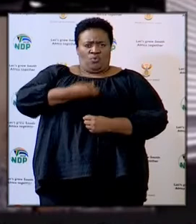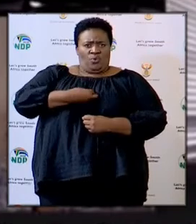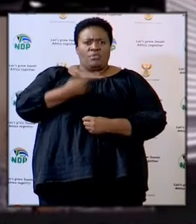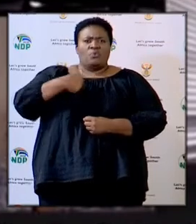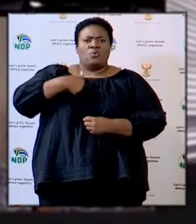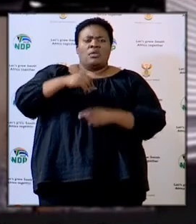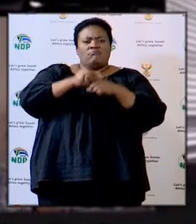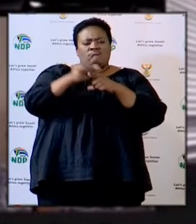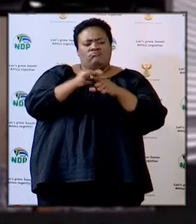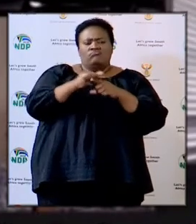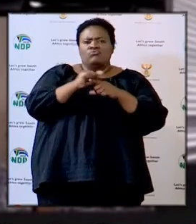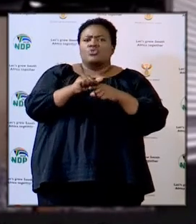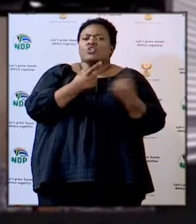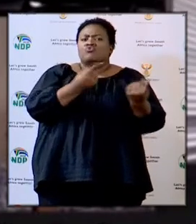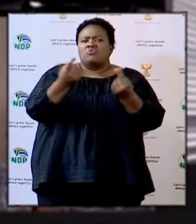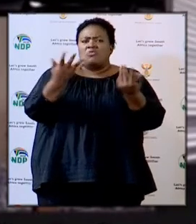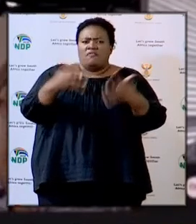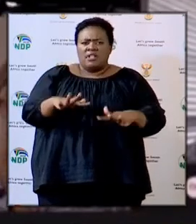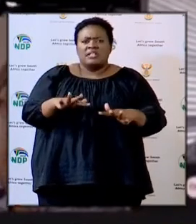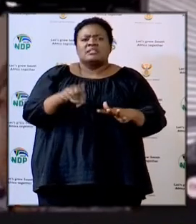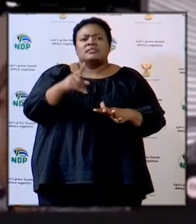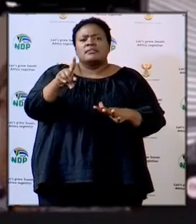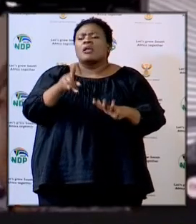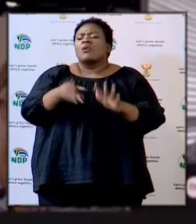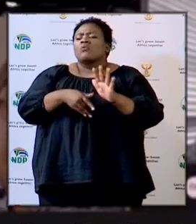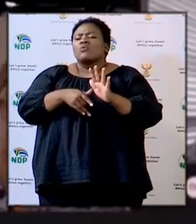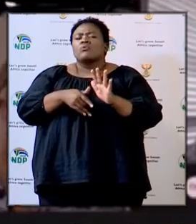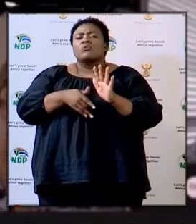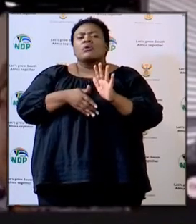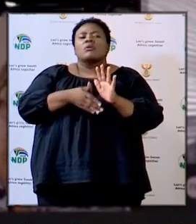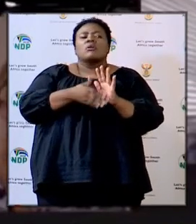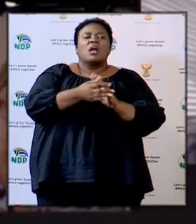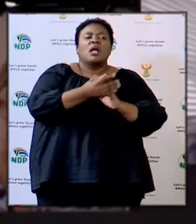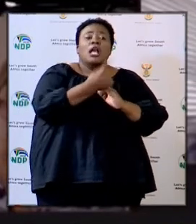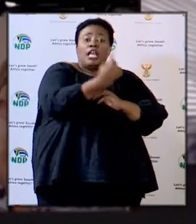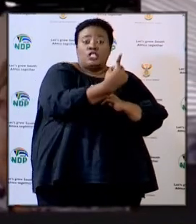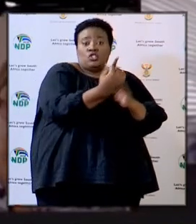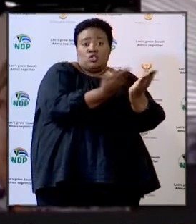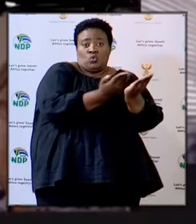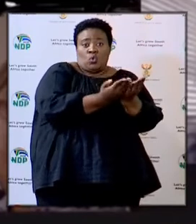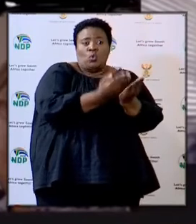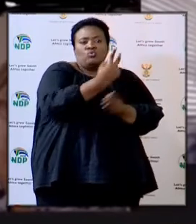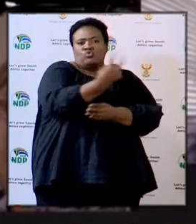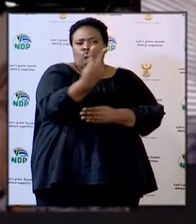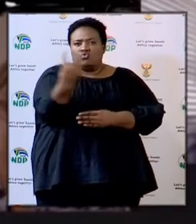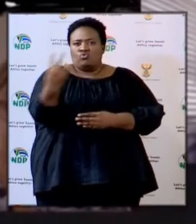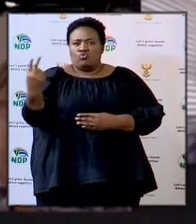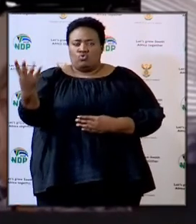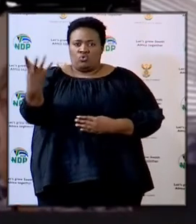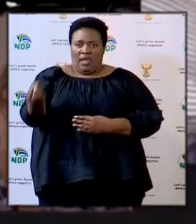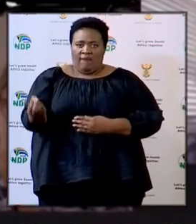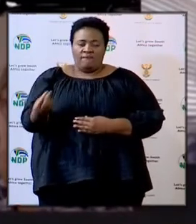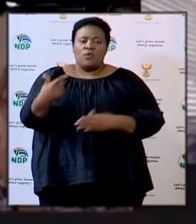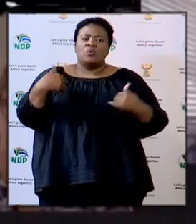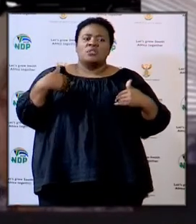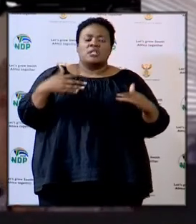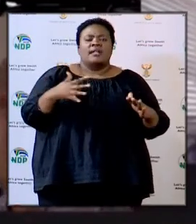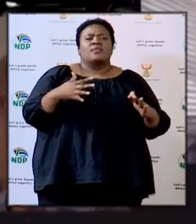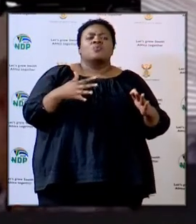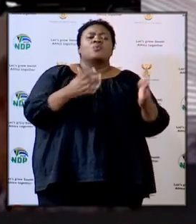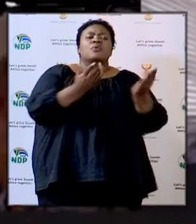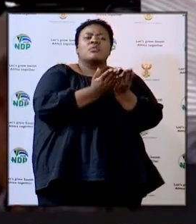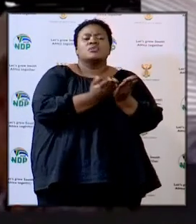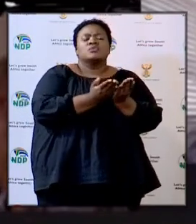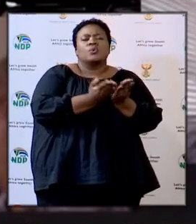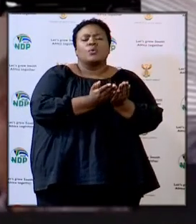have concluded their training we have deployed all of them to our schools two per school we have started with schools in quintal